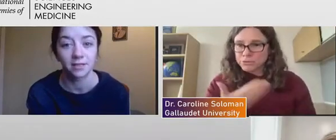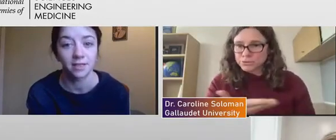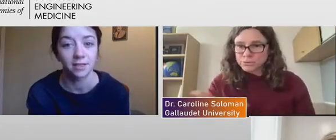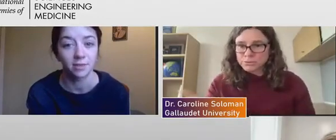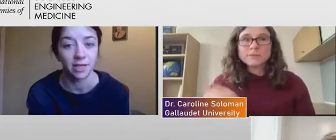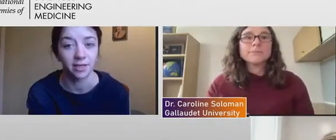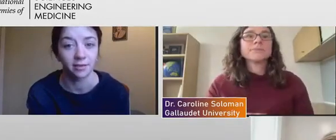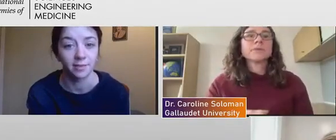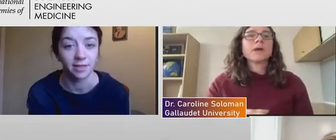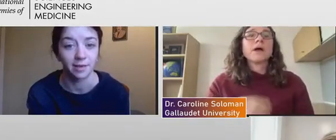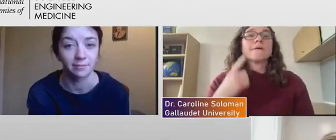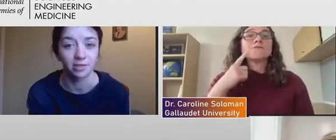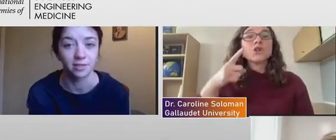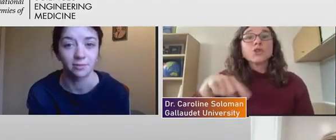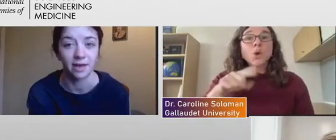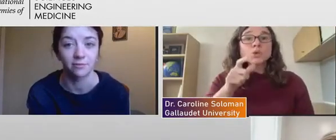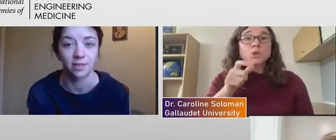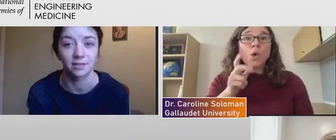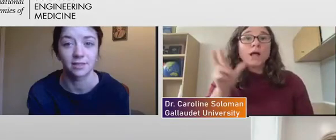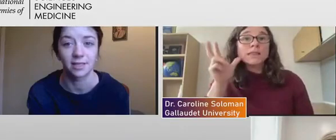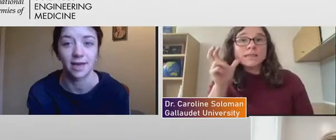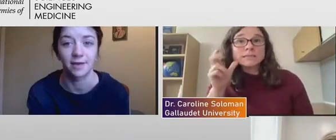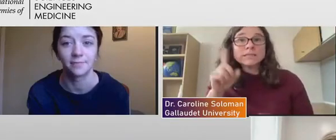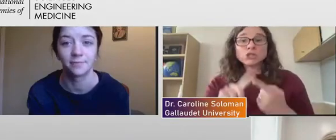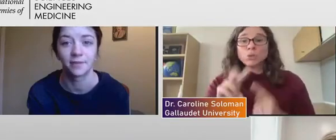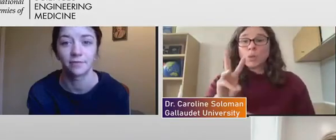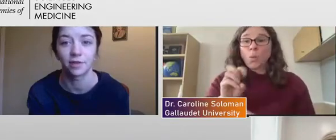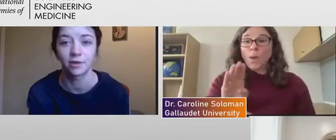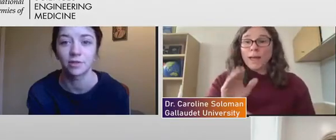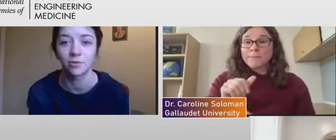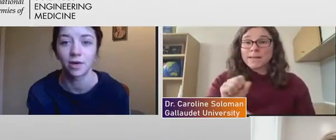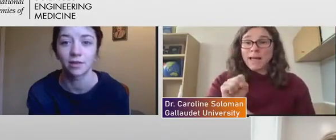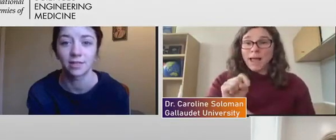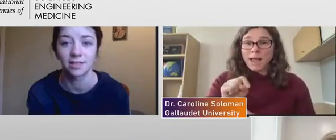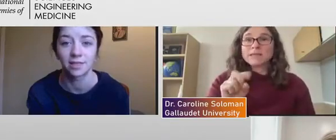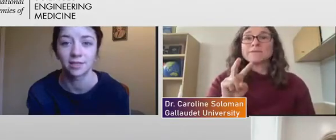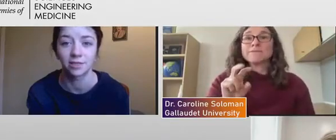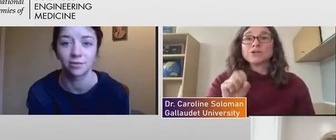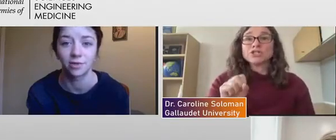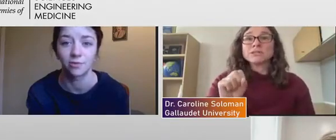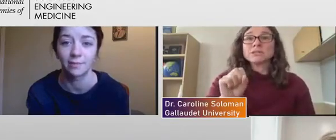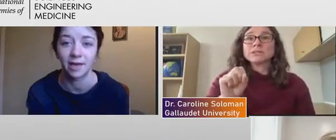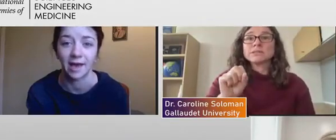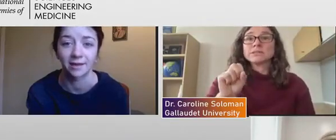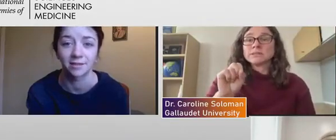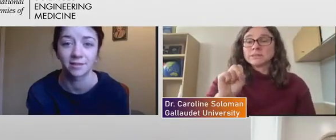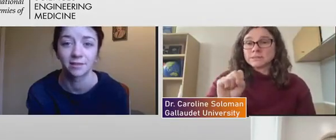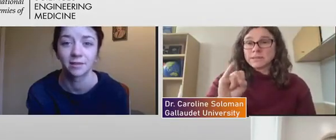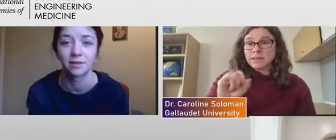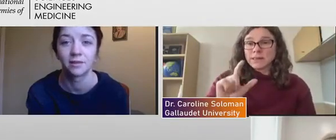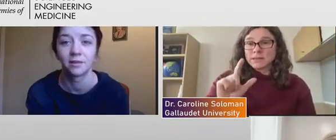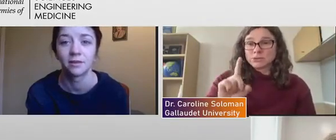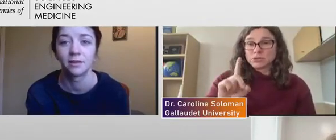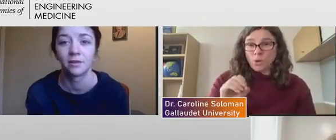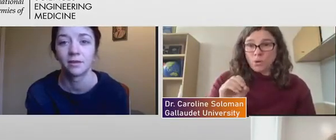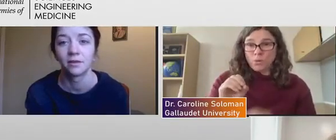panelists and the planning committee members that we have with us today. For those who are listening to the webcast